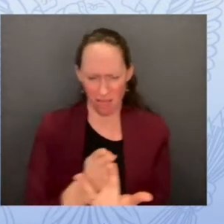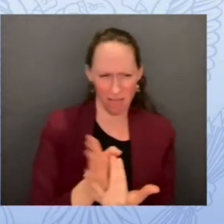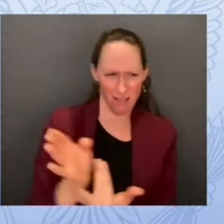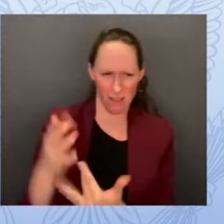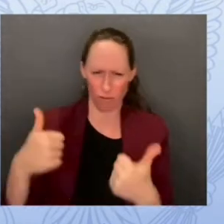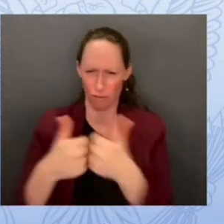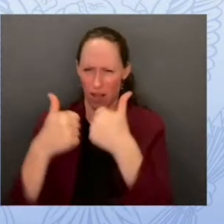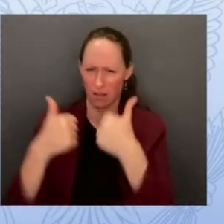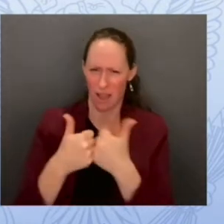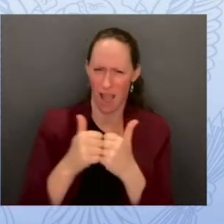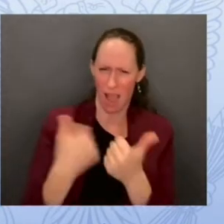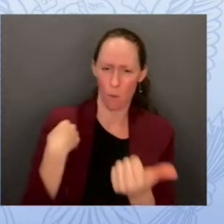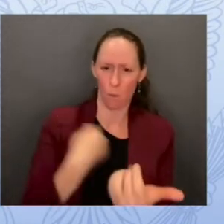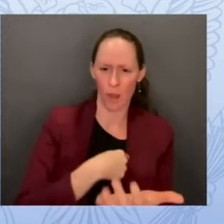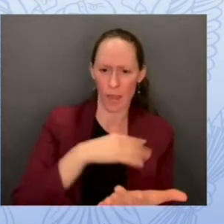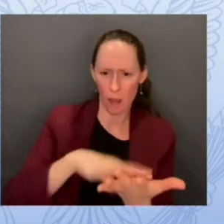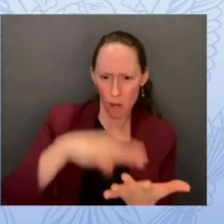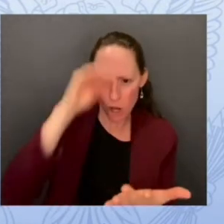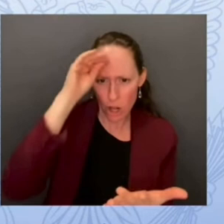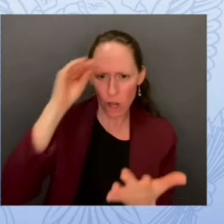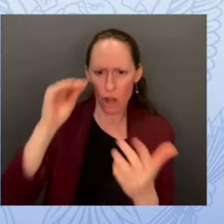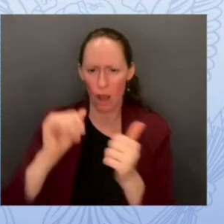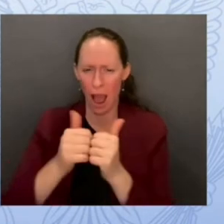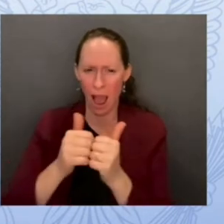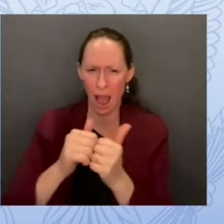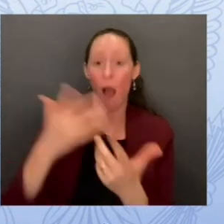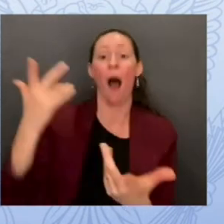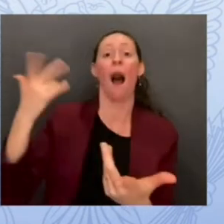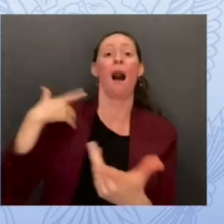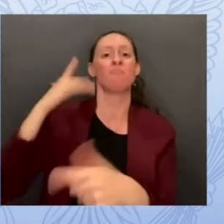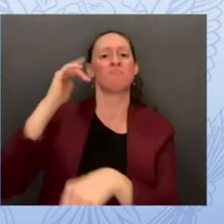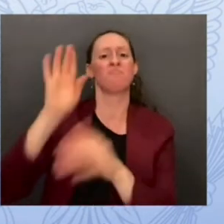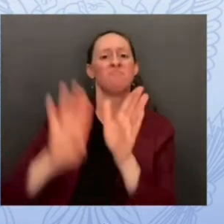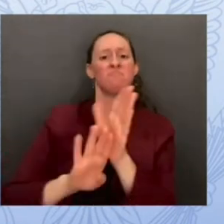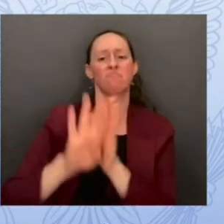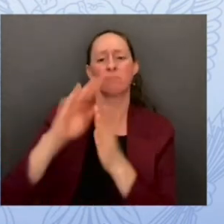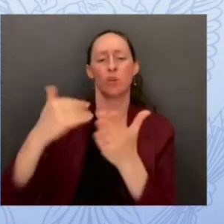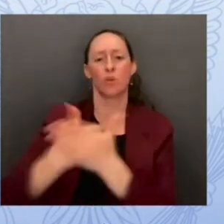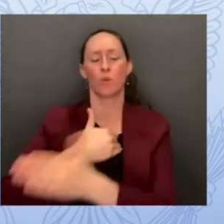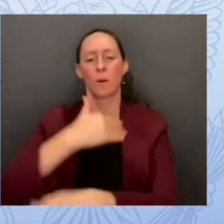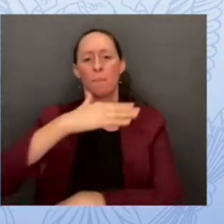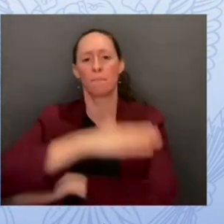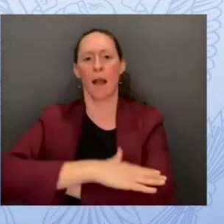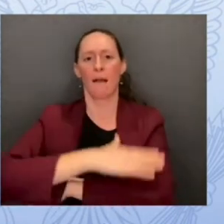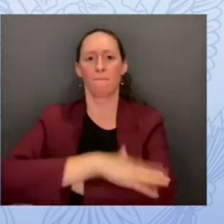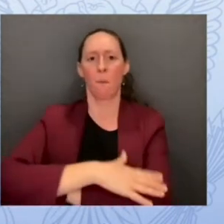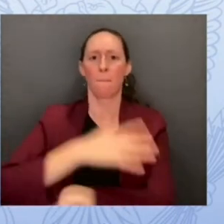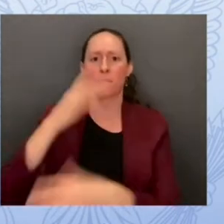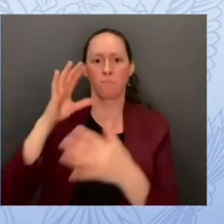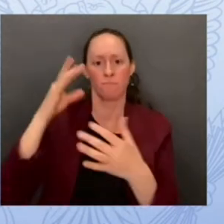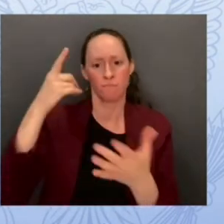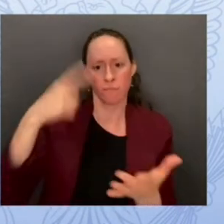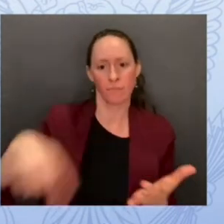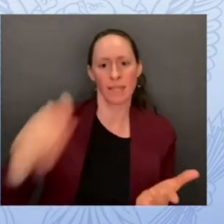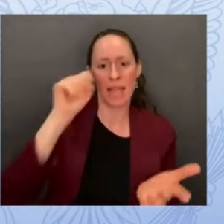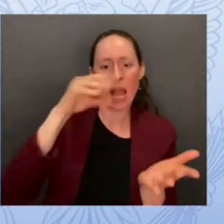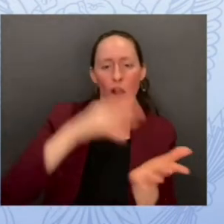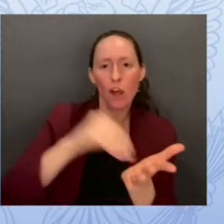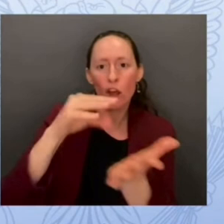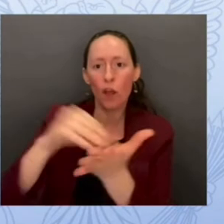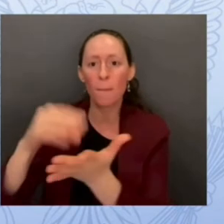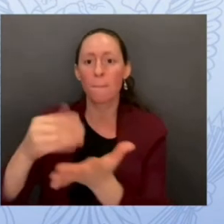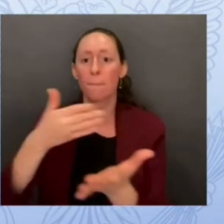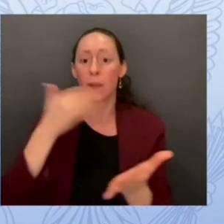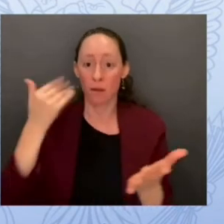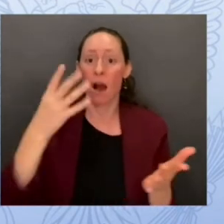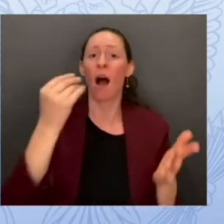a learning platform that could break down barriers that get in the way of high quality educational experiences and to engage and inspire people to achieve more than they ever